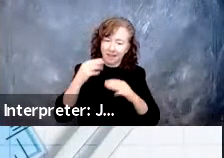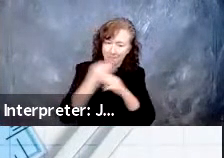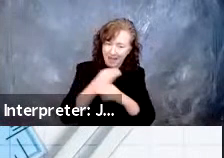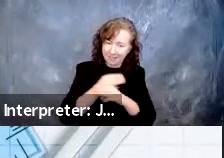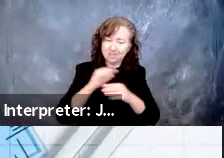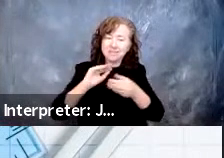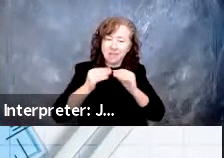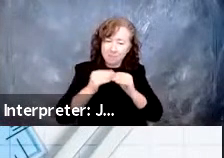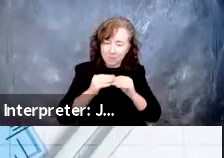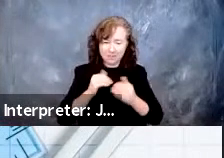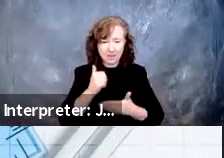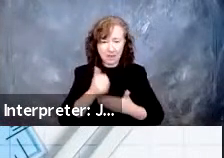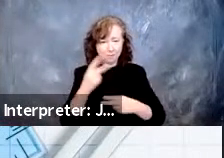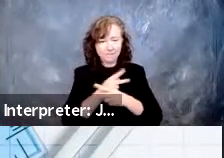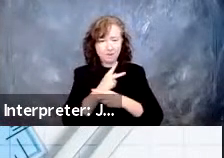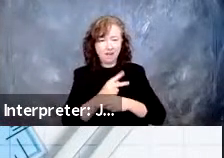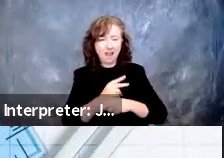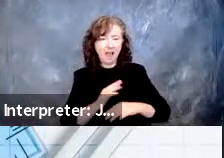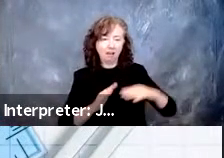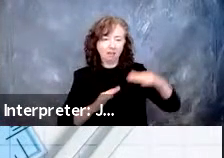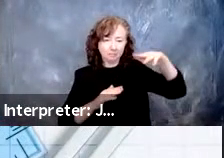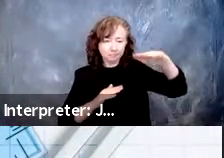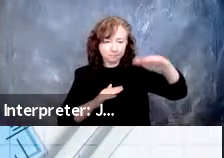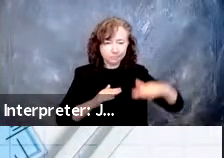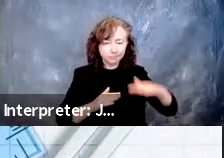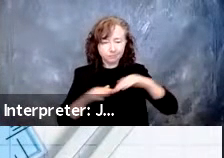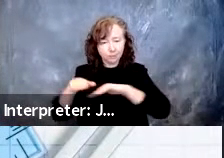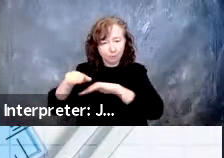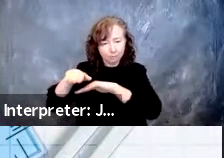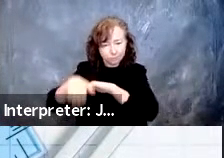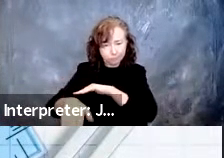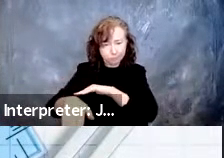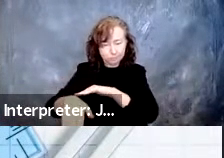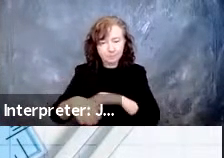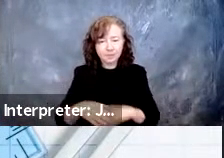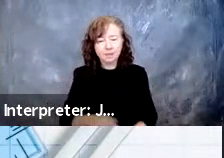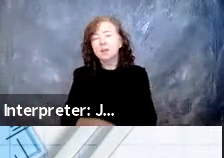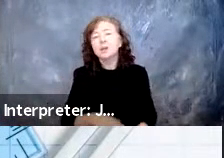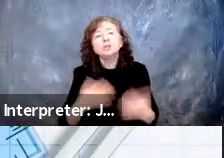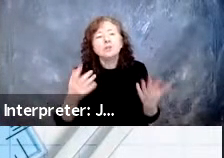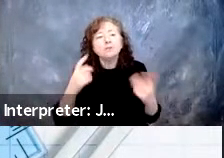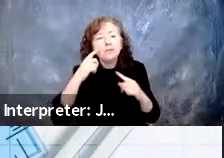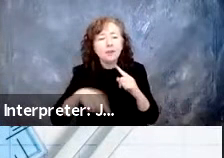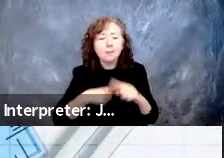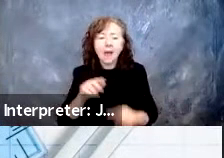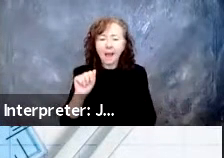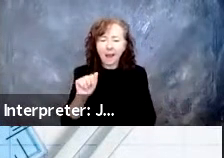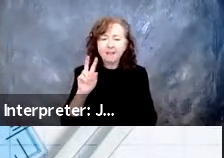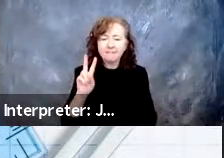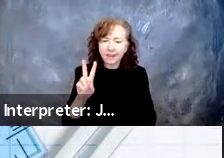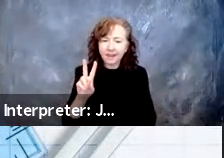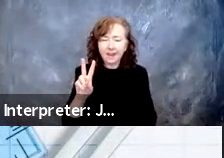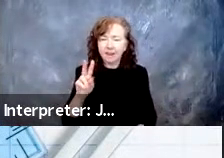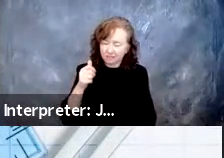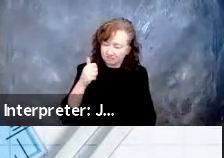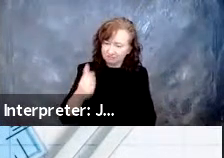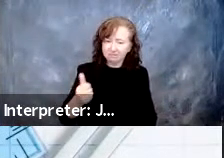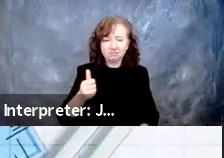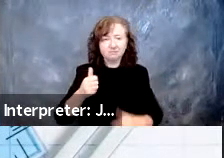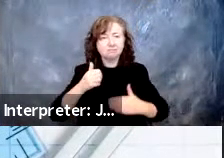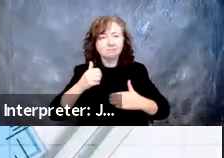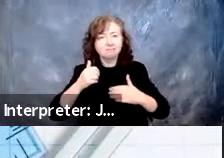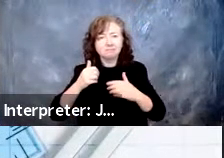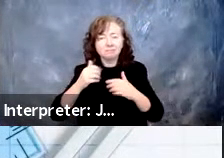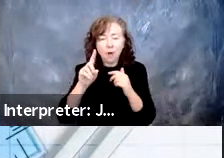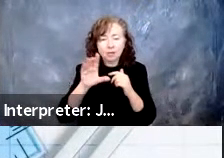Lift don't necessarily lend themselves easily to full autonomous operation. It's something we are looking at and working on for the future, but